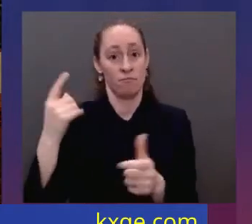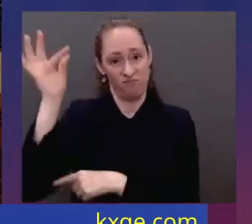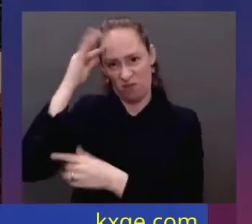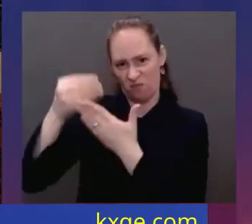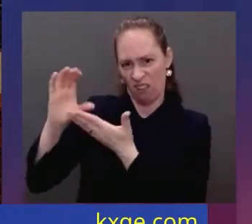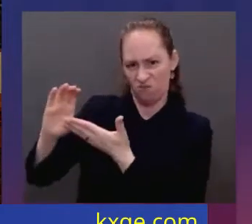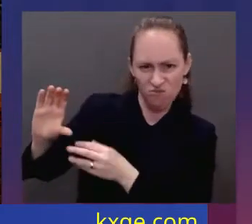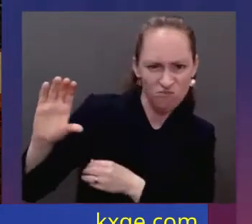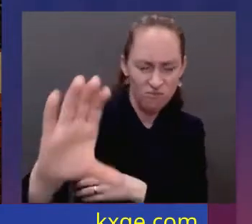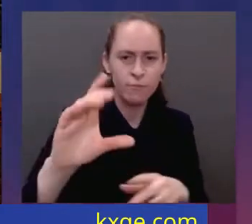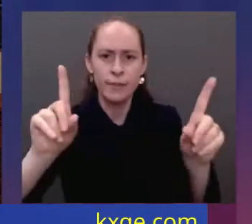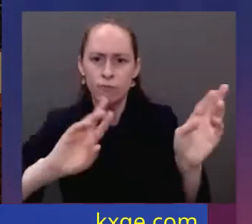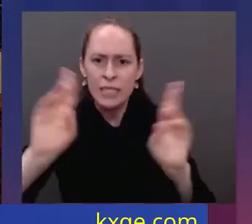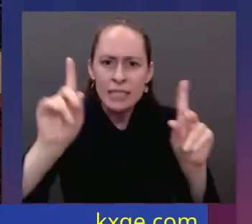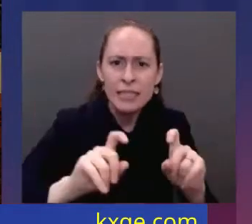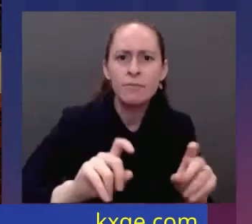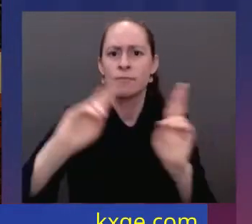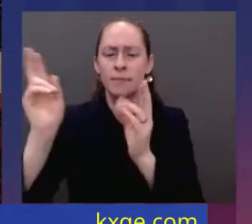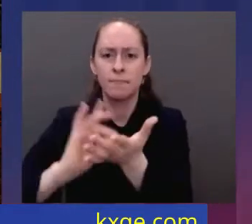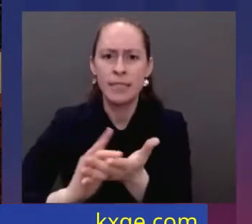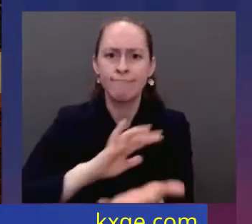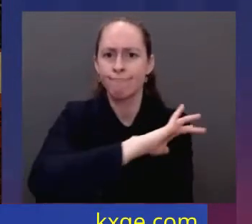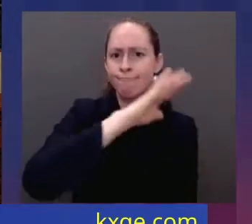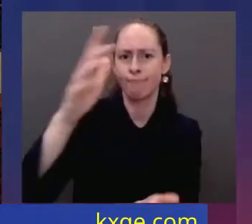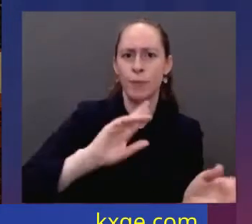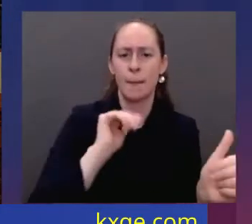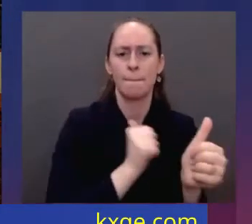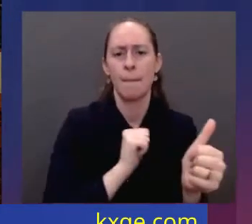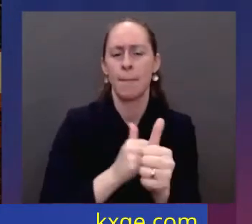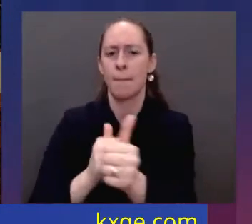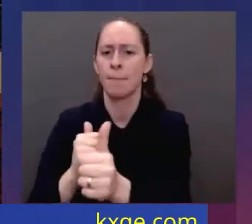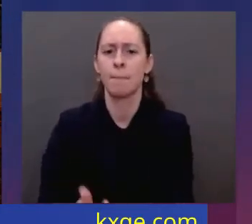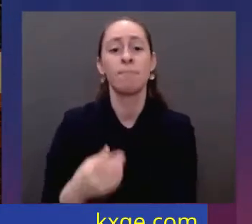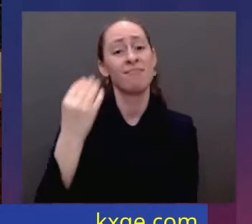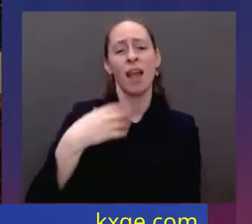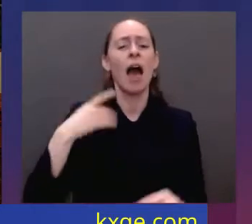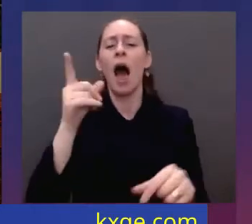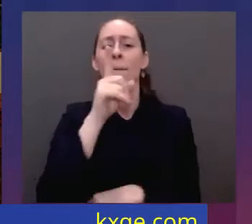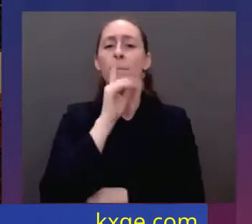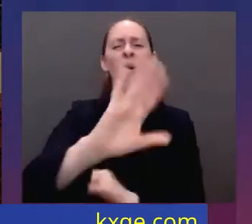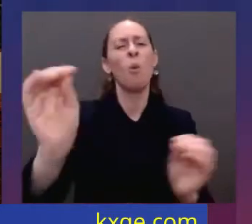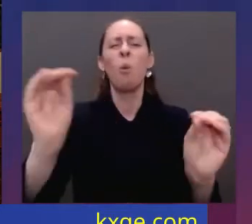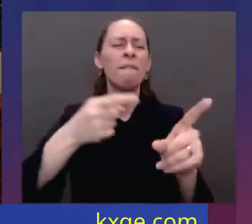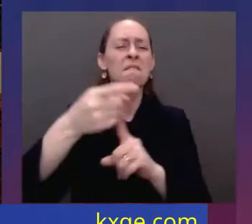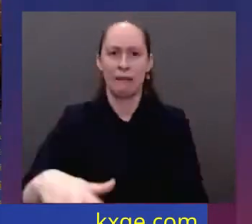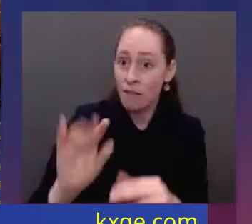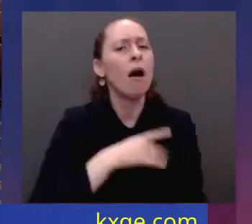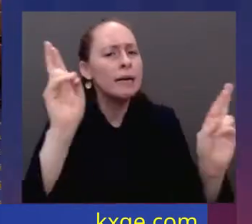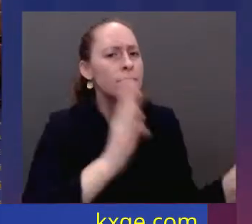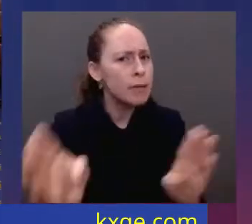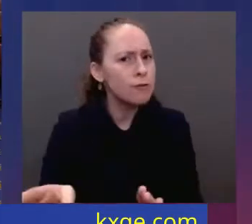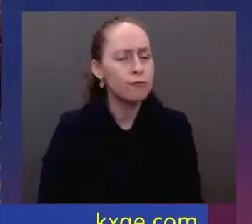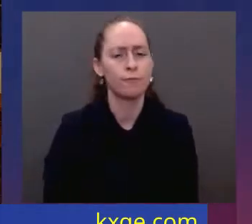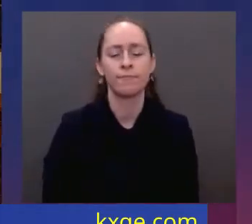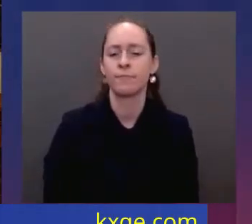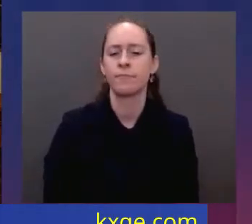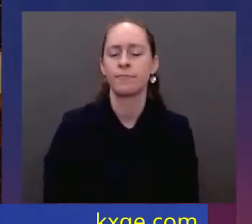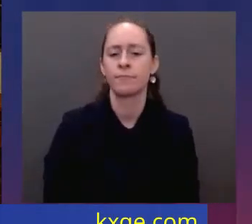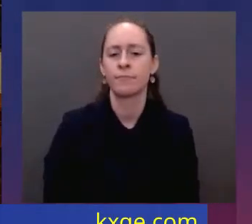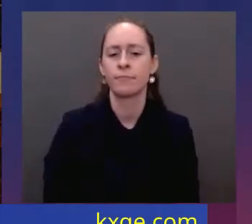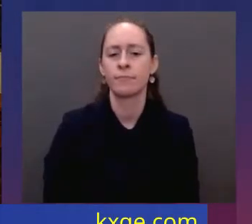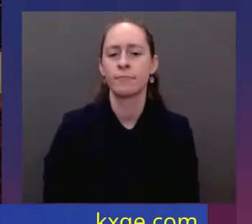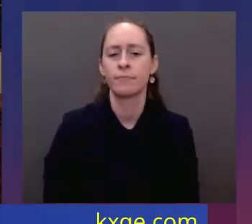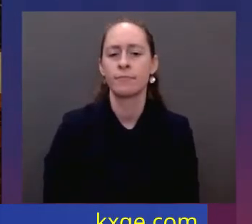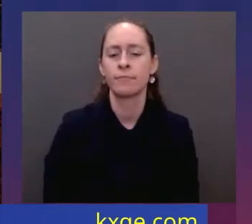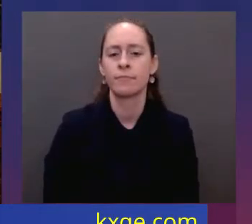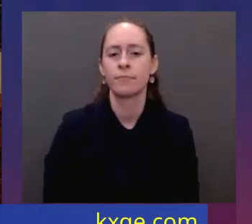I can't promise a new variant won't come, but I can't promise you we'll do everything within our power to be ready if it does. Third, we can end the shutdown of schools